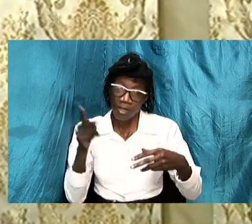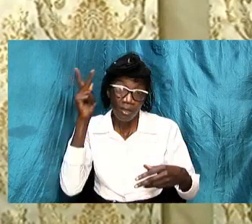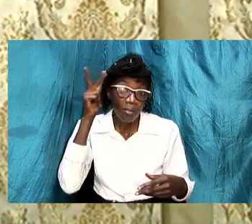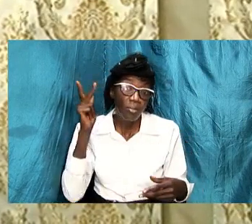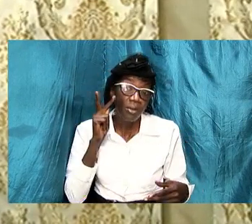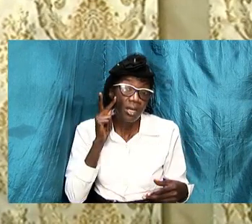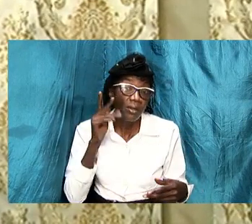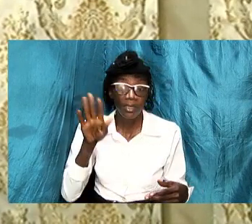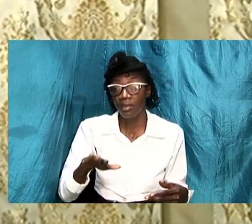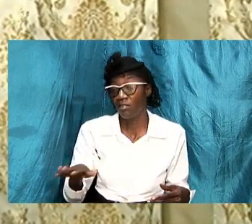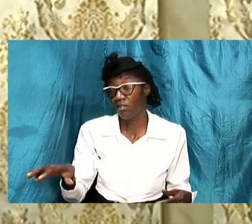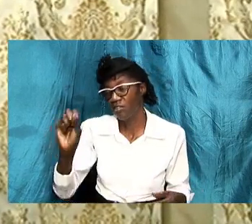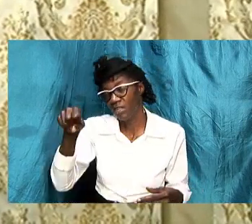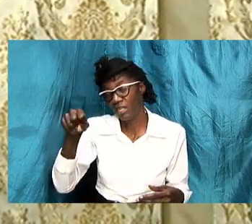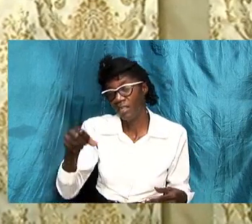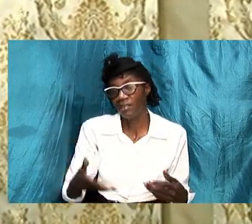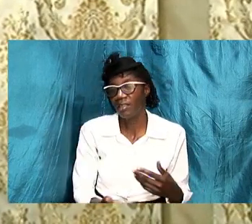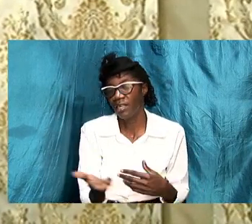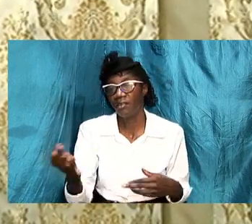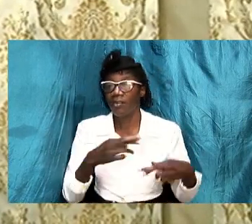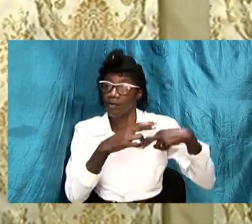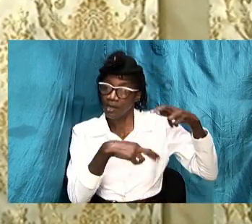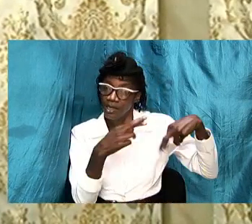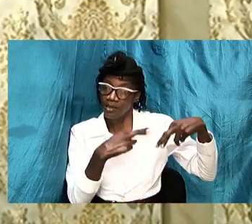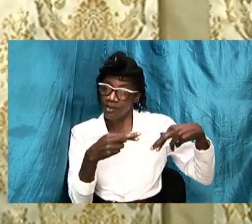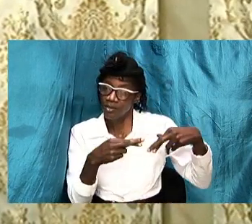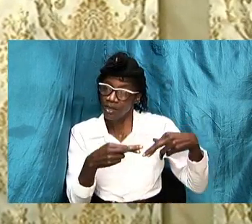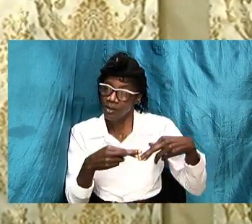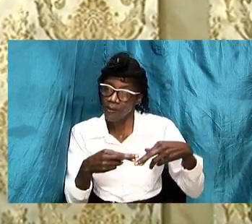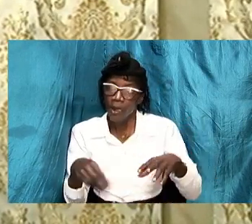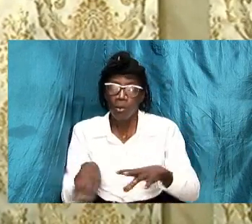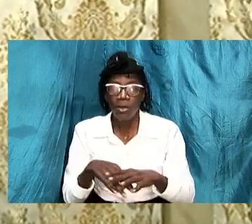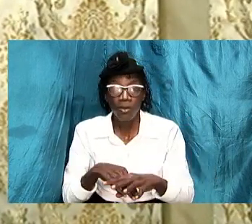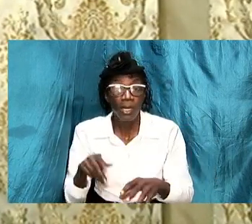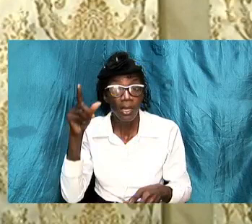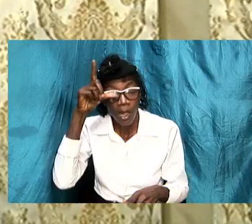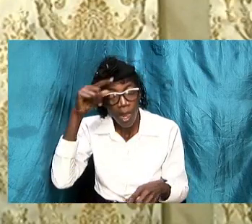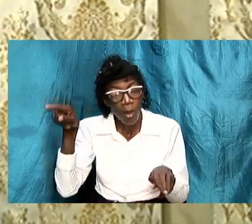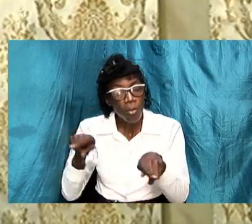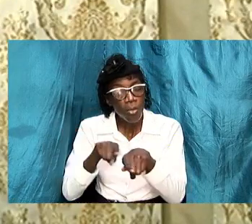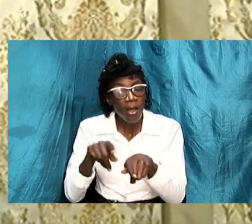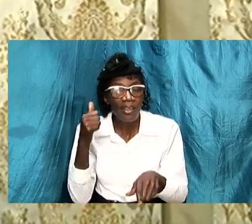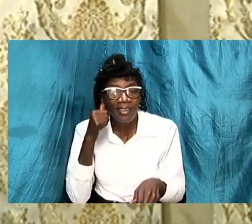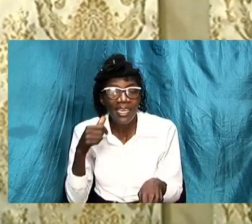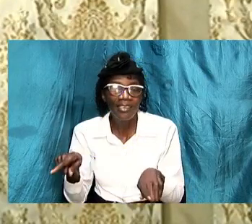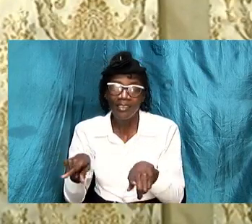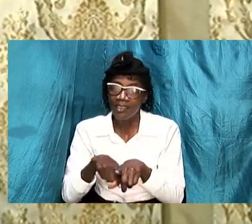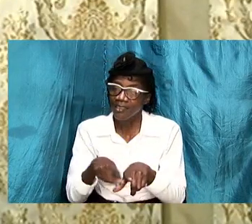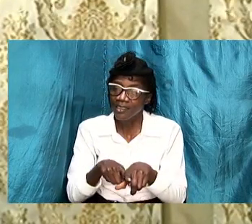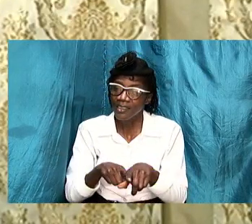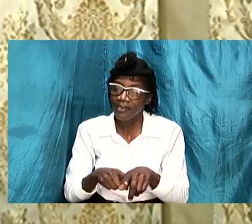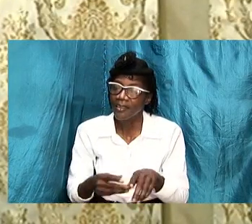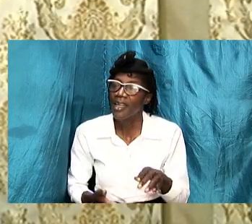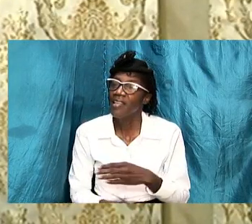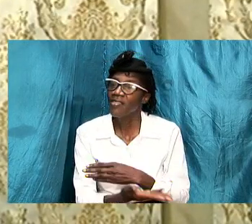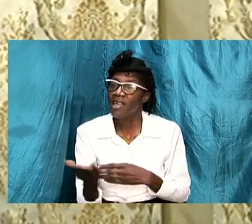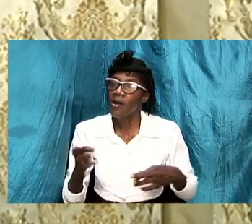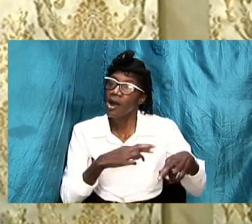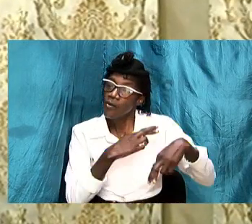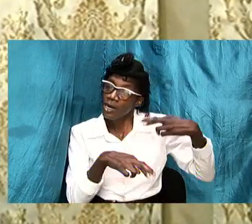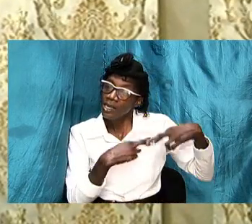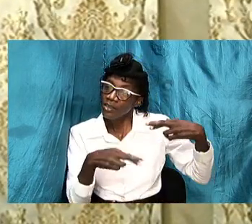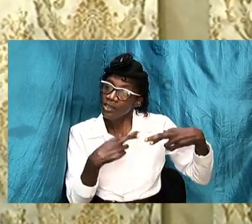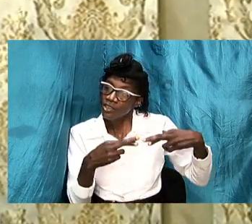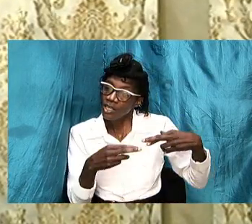yes there is a relationship between brothers and sisters and there are relationships